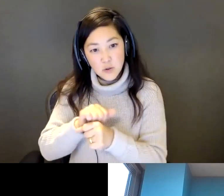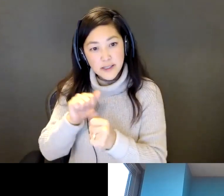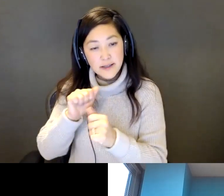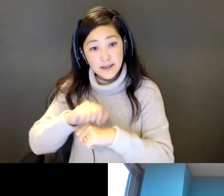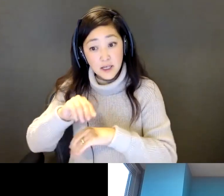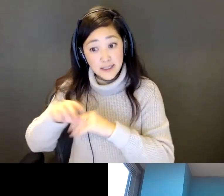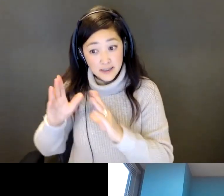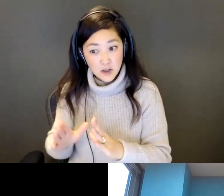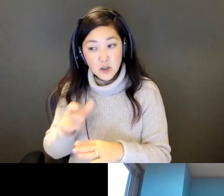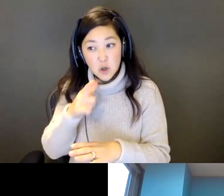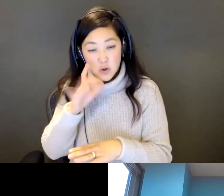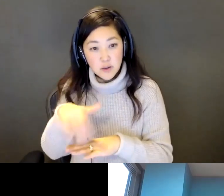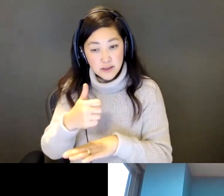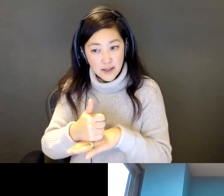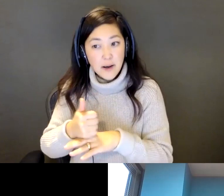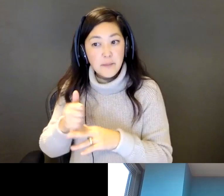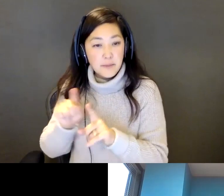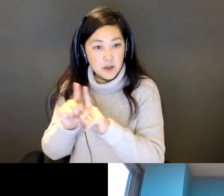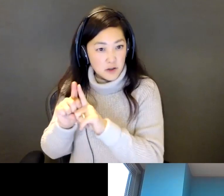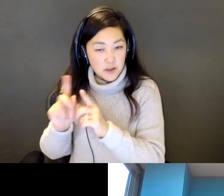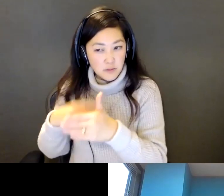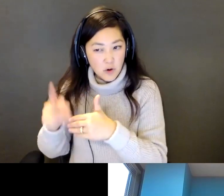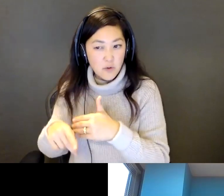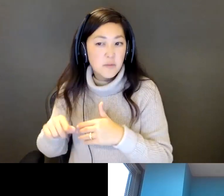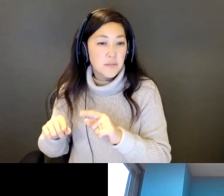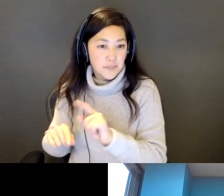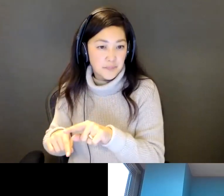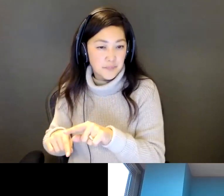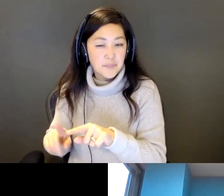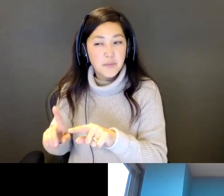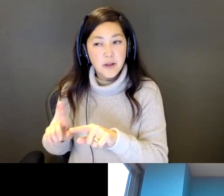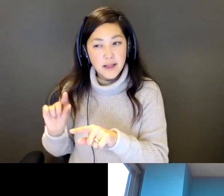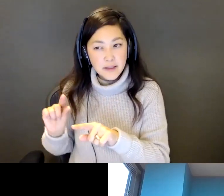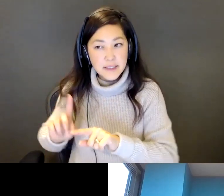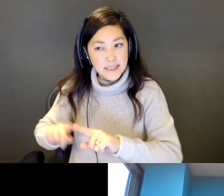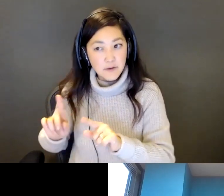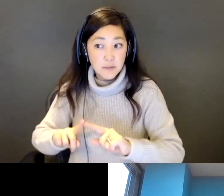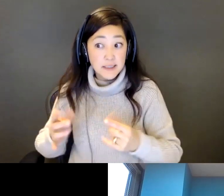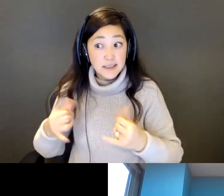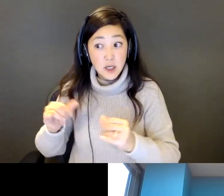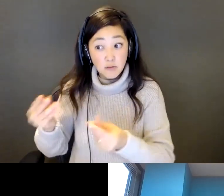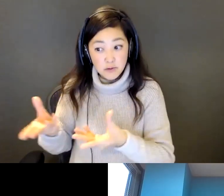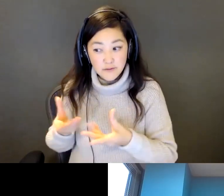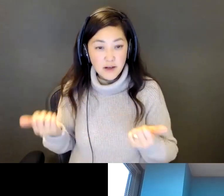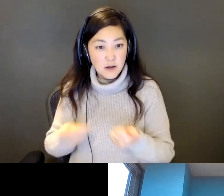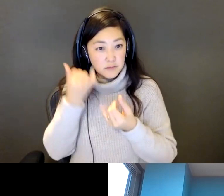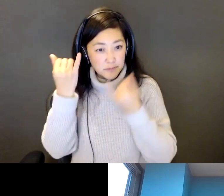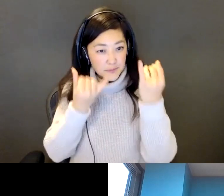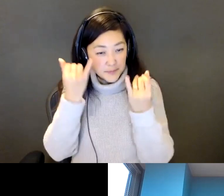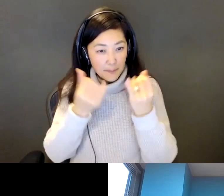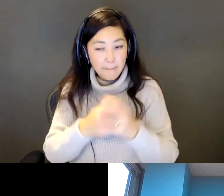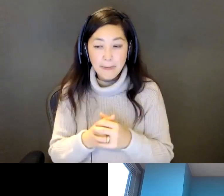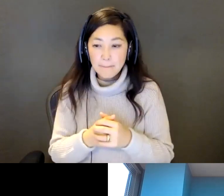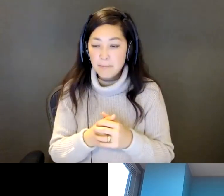workplace mentorship mentorship programs before, so a little bit different, but kind of still giving me a lot of ideas. And it